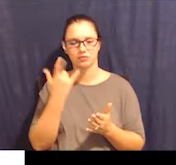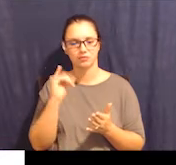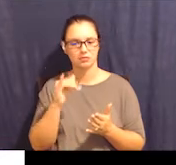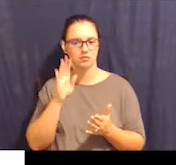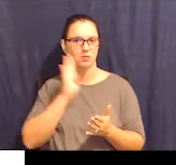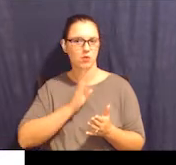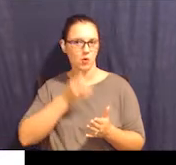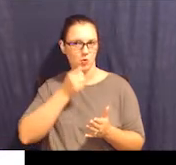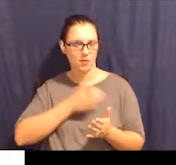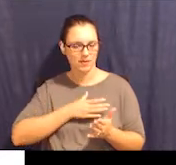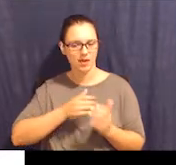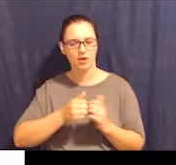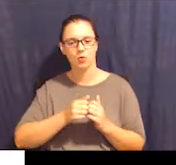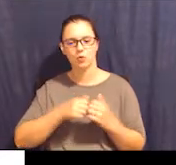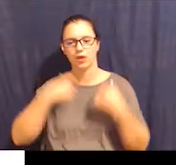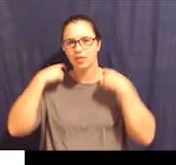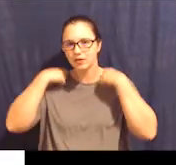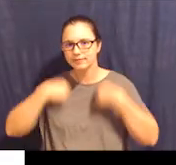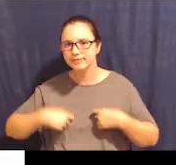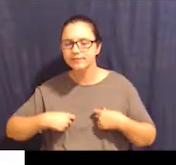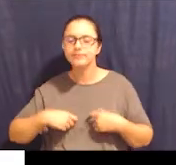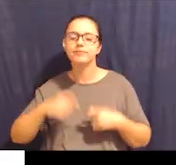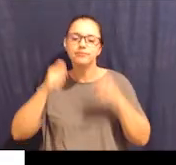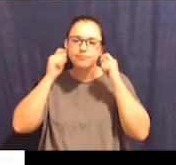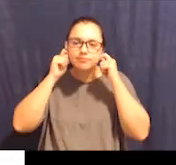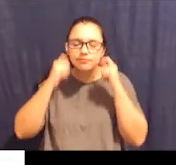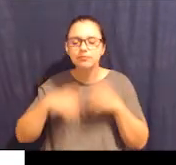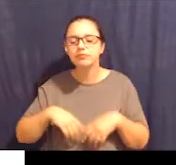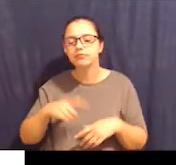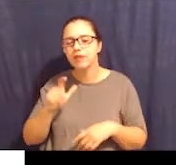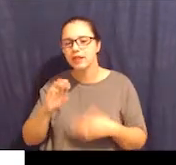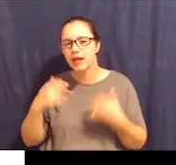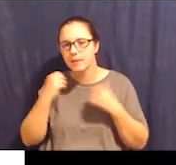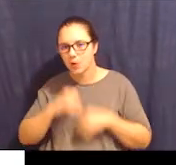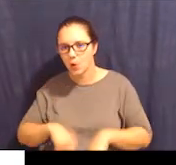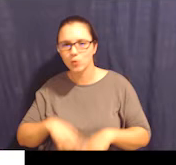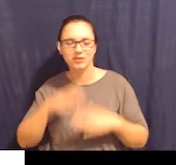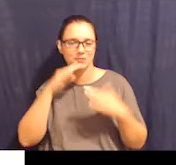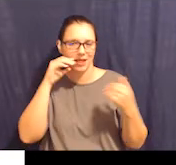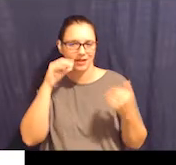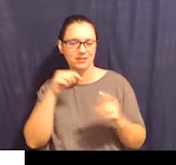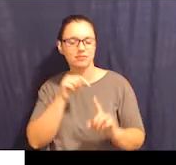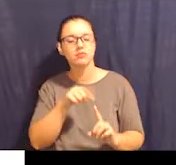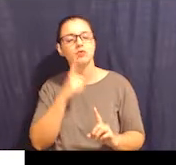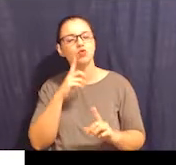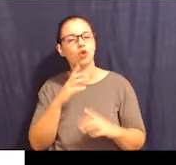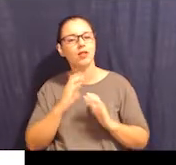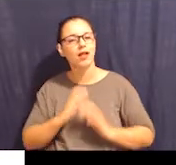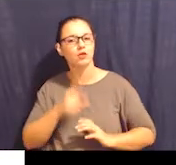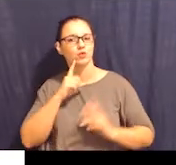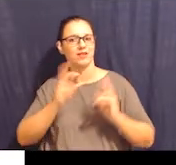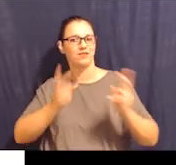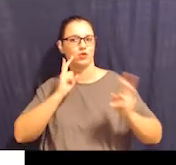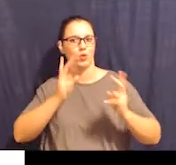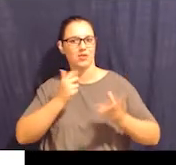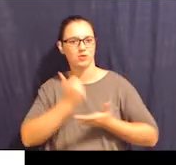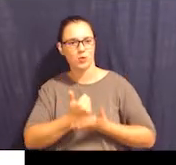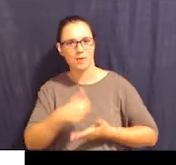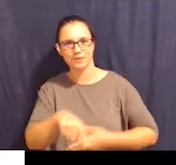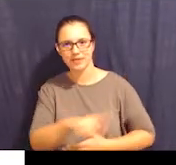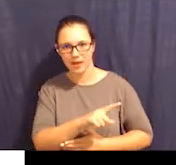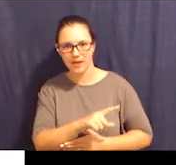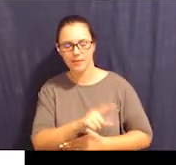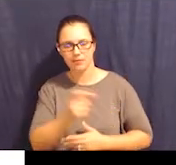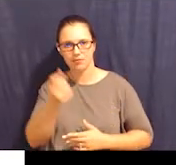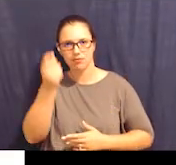appears to be a brown woman with her stethoscope and her lab coat, and she's smiling. And this is for my clients who are pretty visual. So it